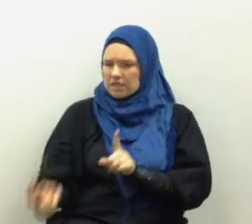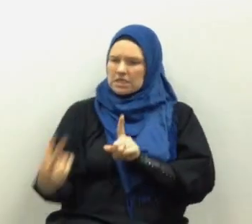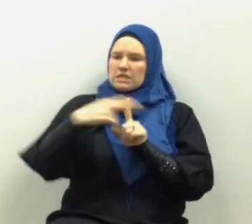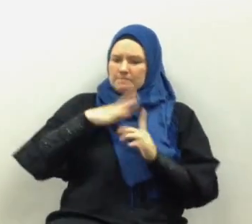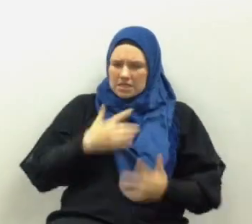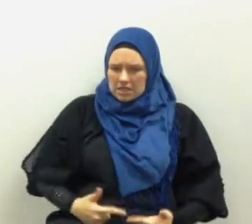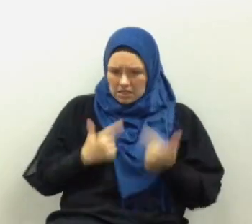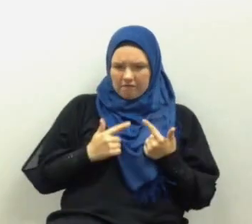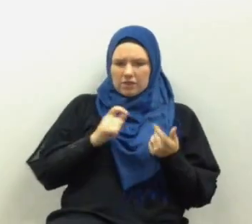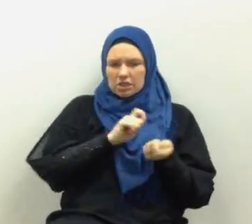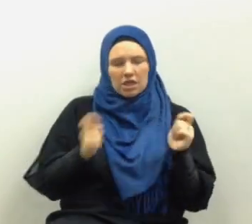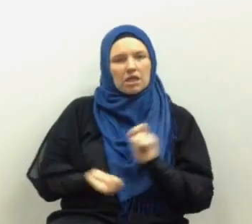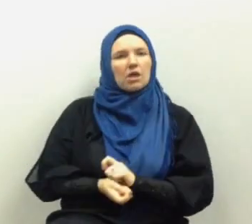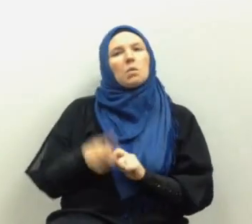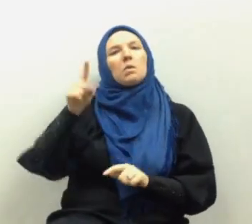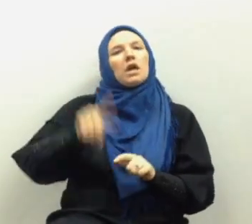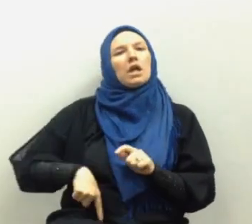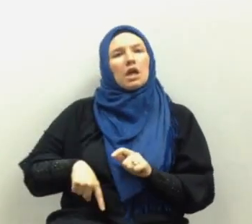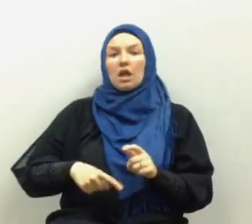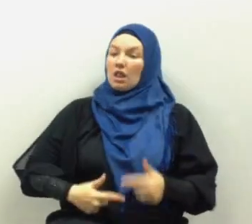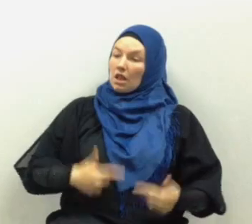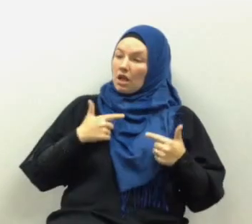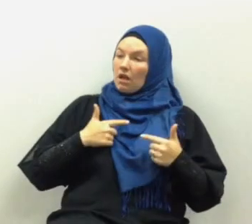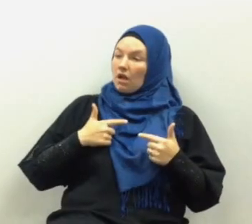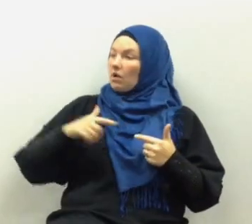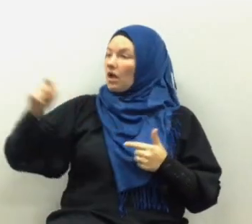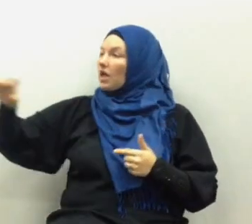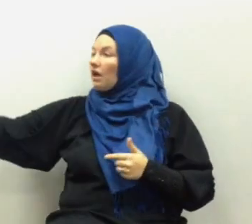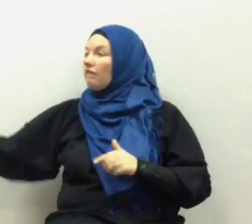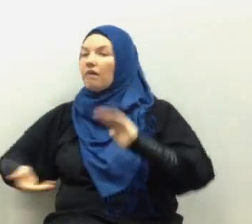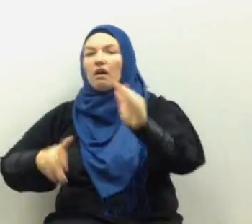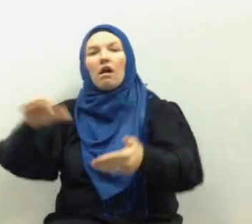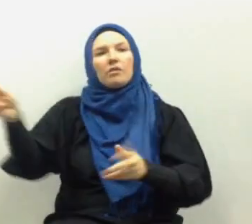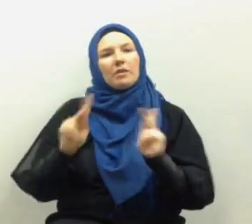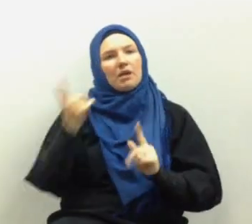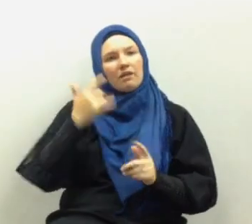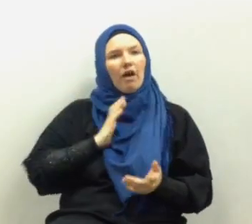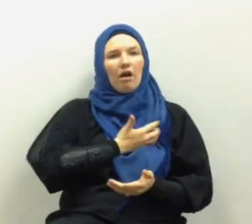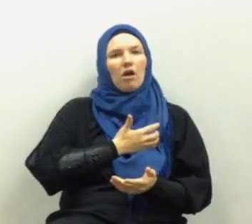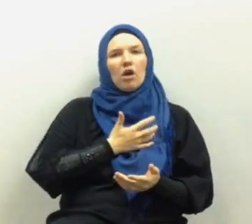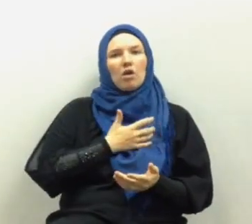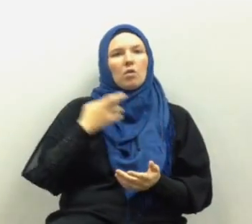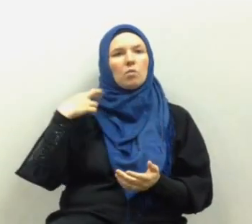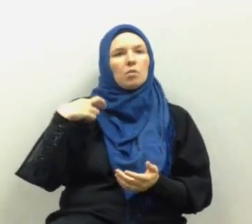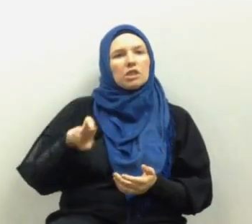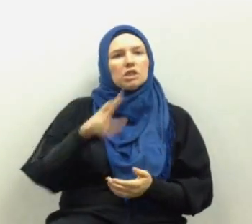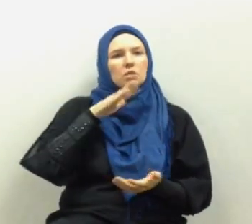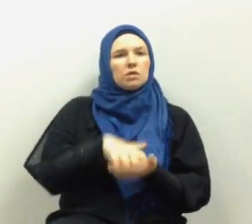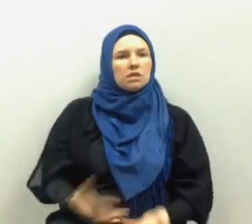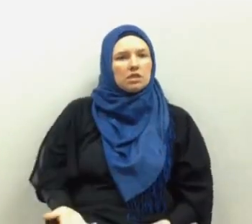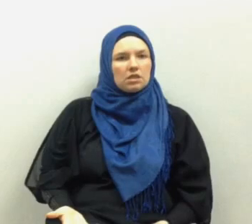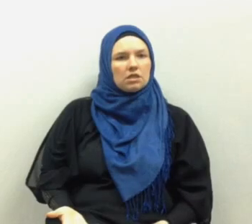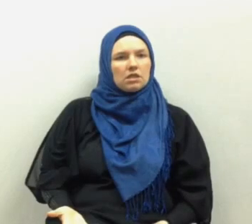in practicing our deen we cannot invite others to a broken house however we cannot blame others